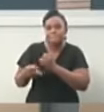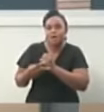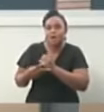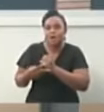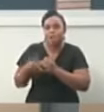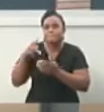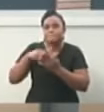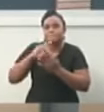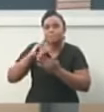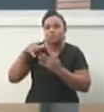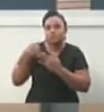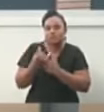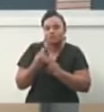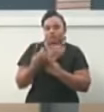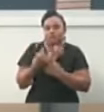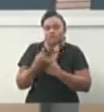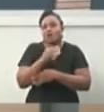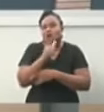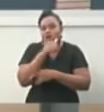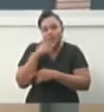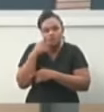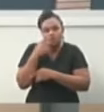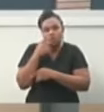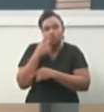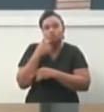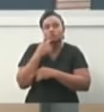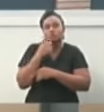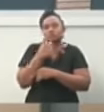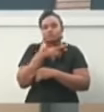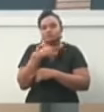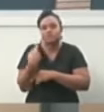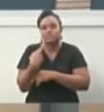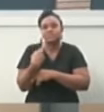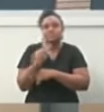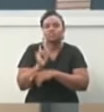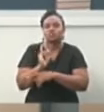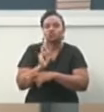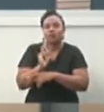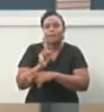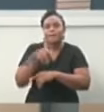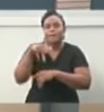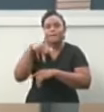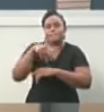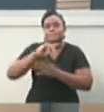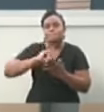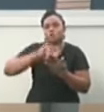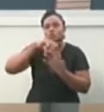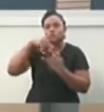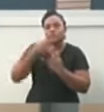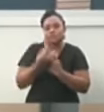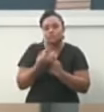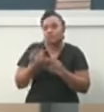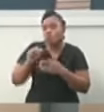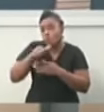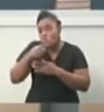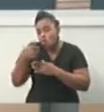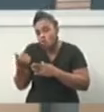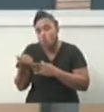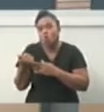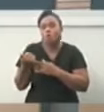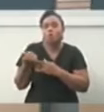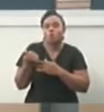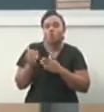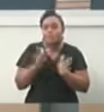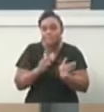risk insurance project. Mr. Speaker, there are several other initiatives which the ministry and FAO are